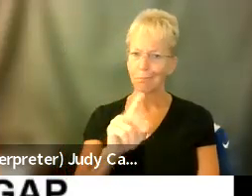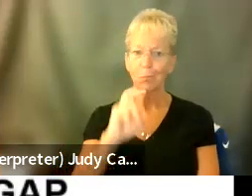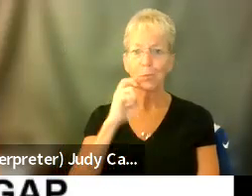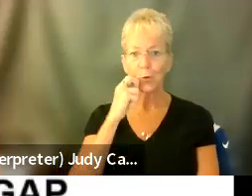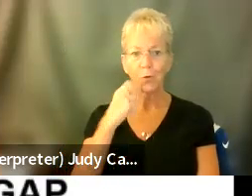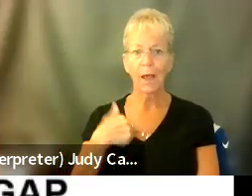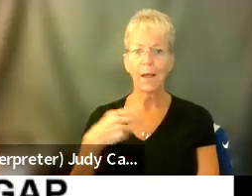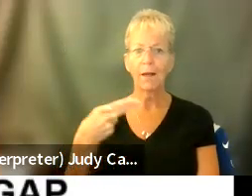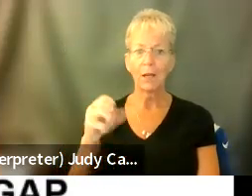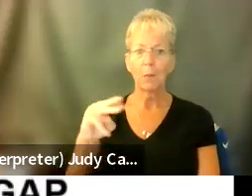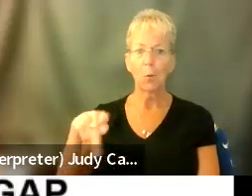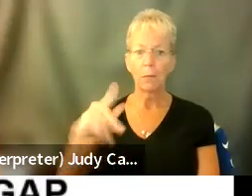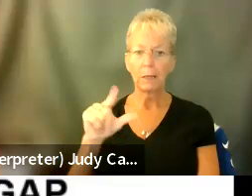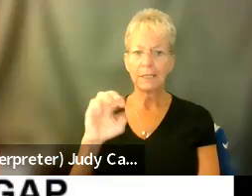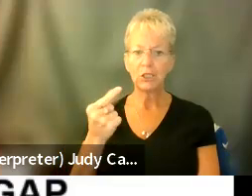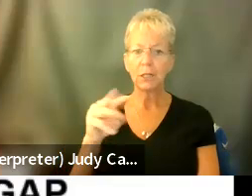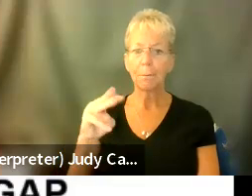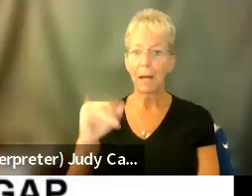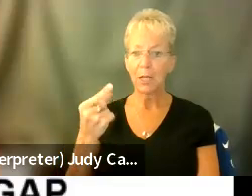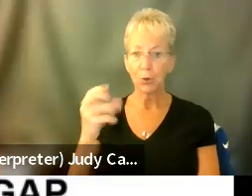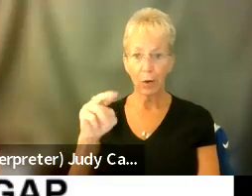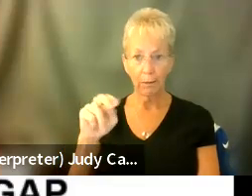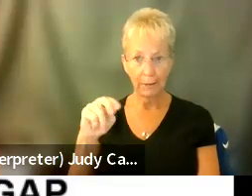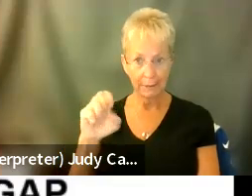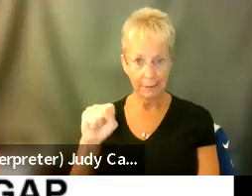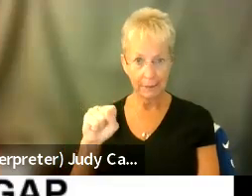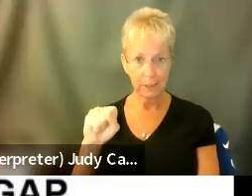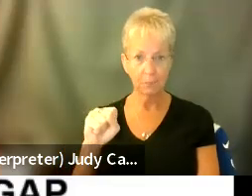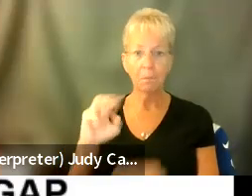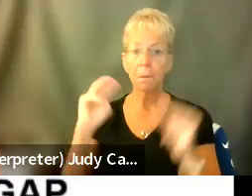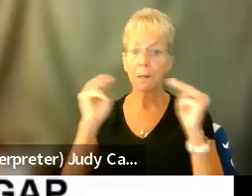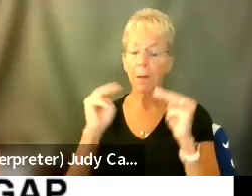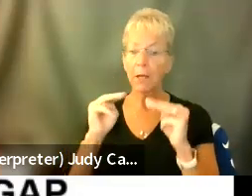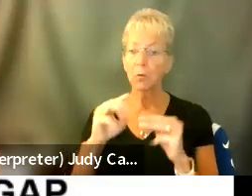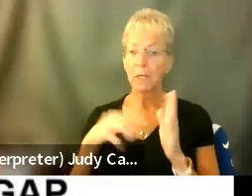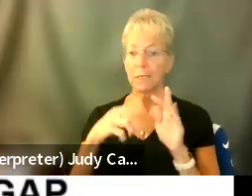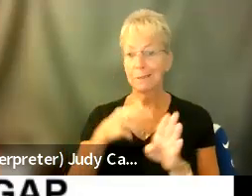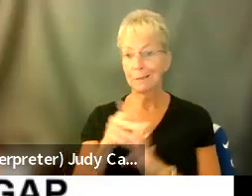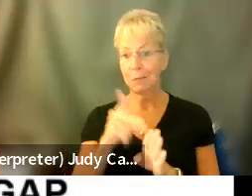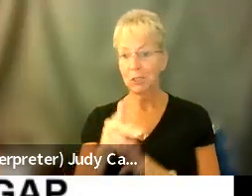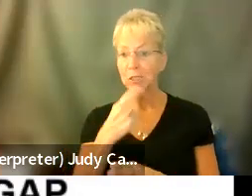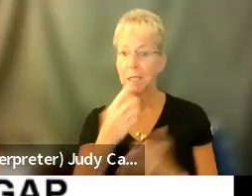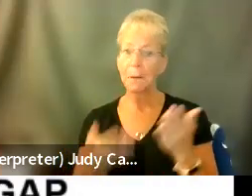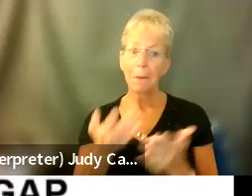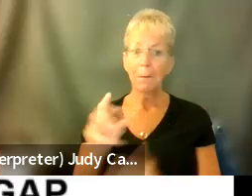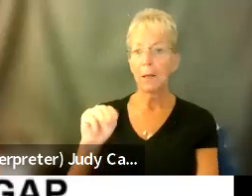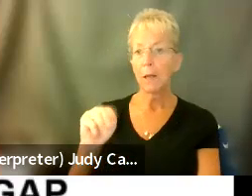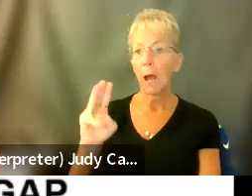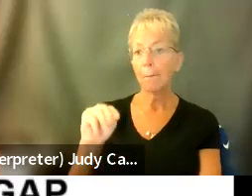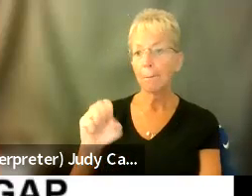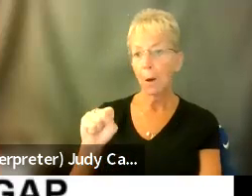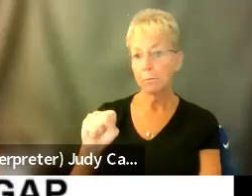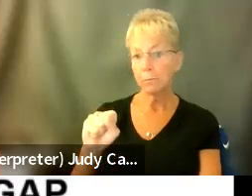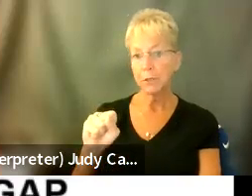hemiplegic migraines, although the, the migraine specialist is thinking it, it may be mums, which